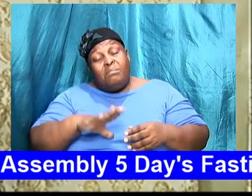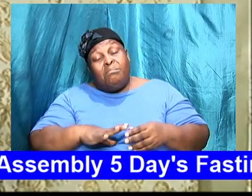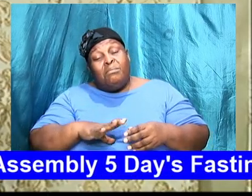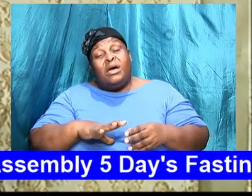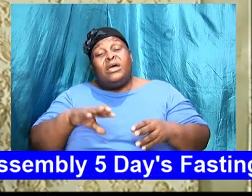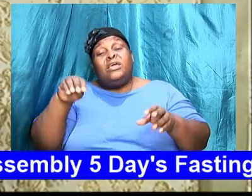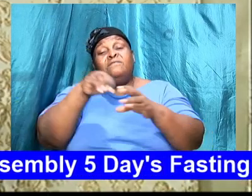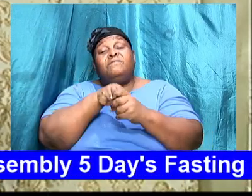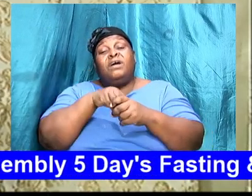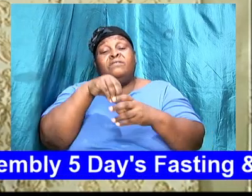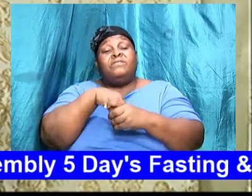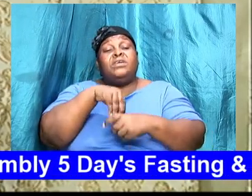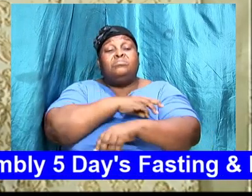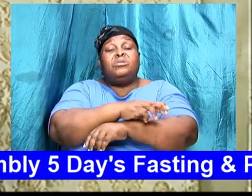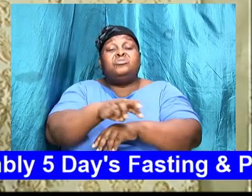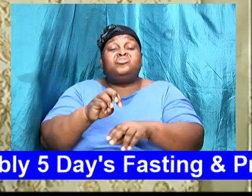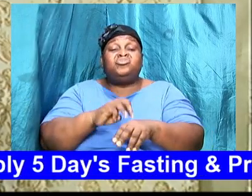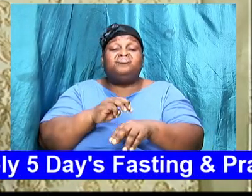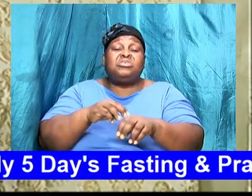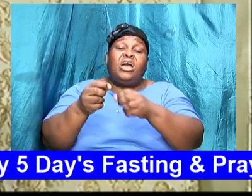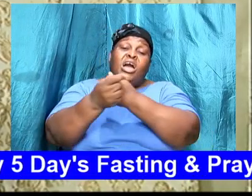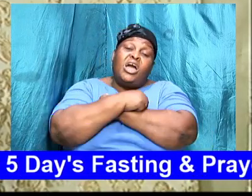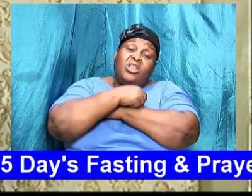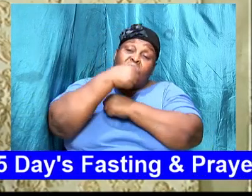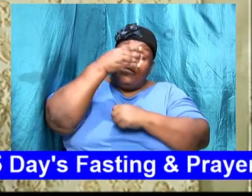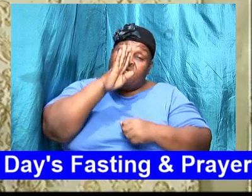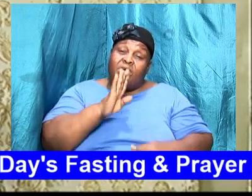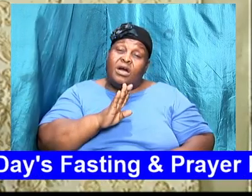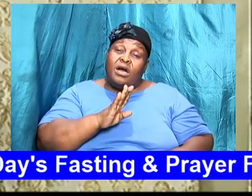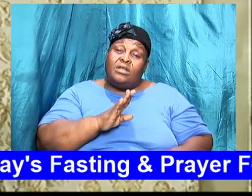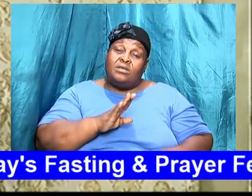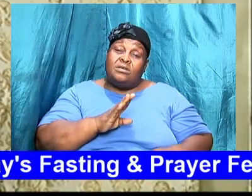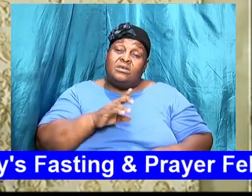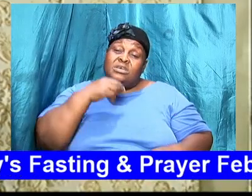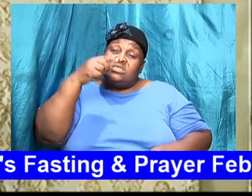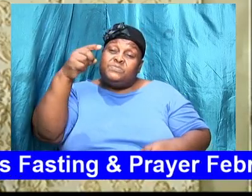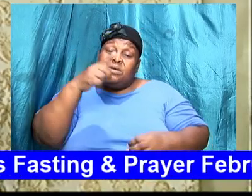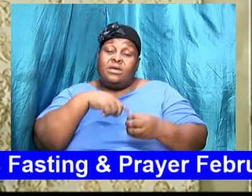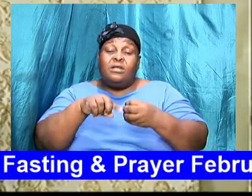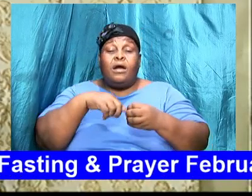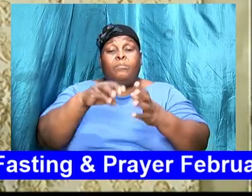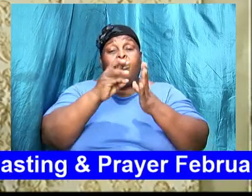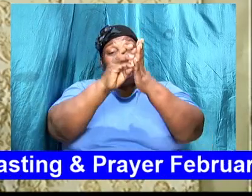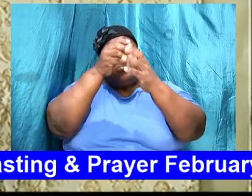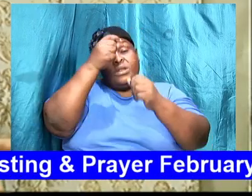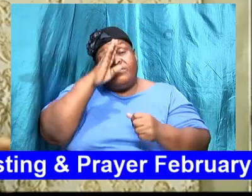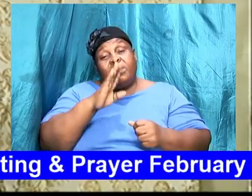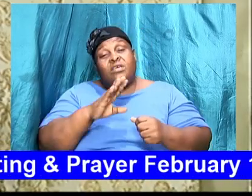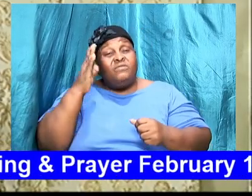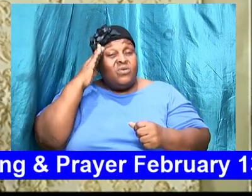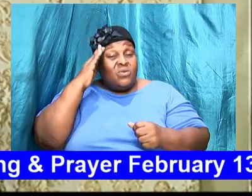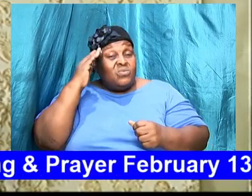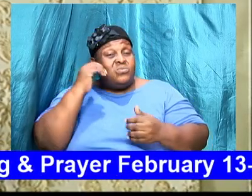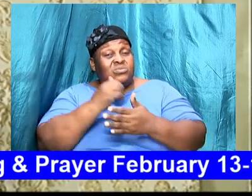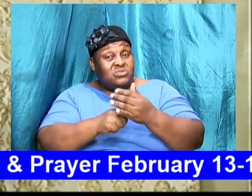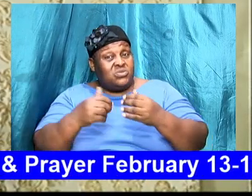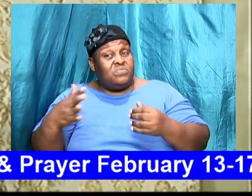so it can't be now we're talking about the will of God you know before you even go to God in a prayer you have to know certain things